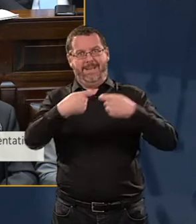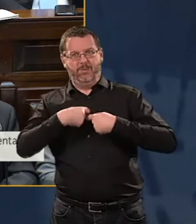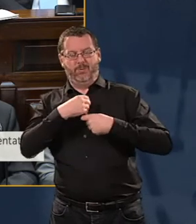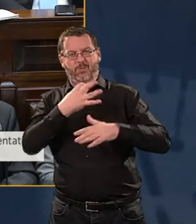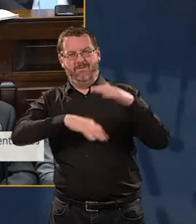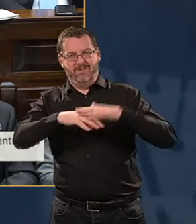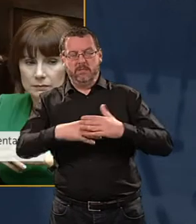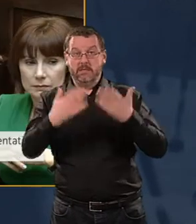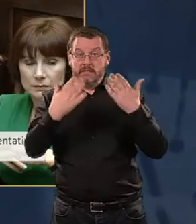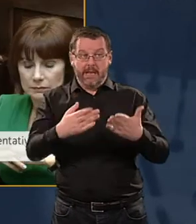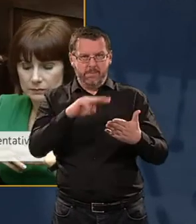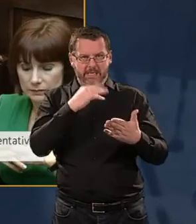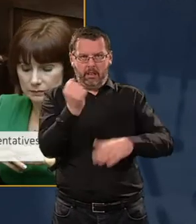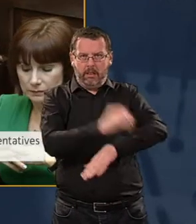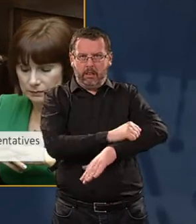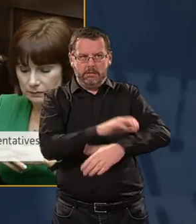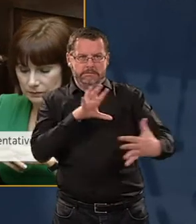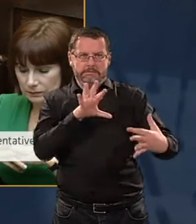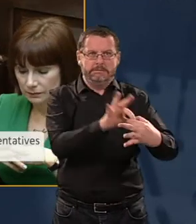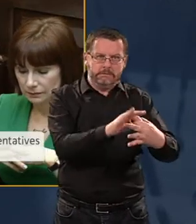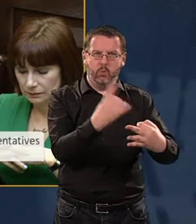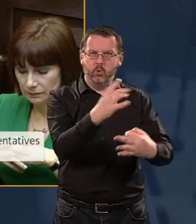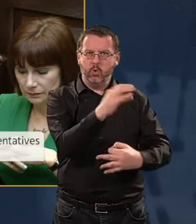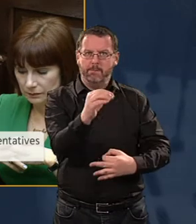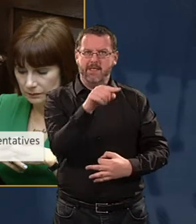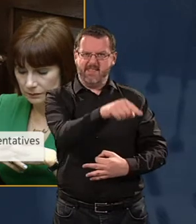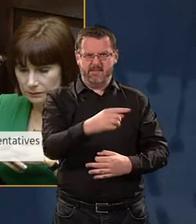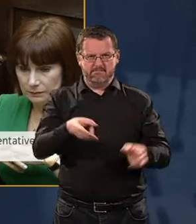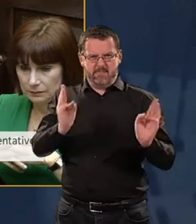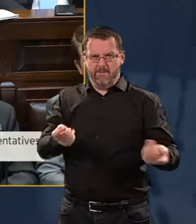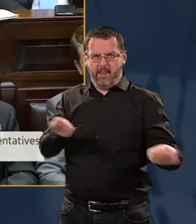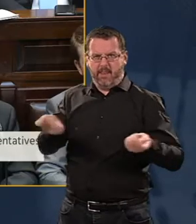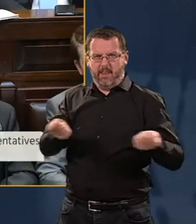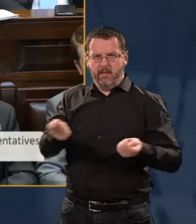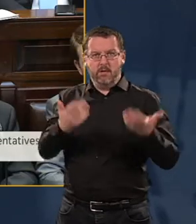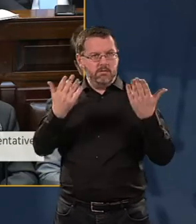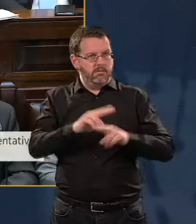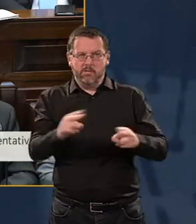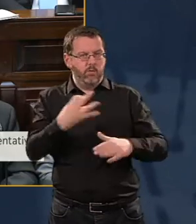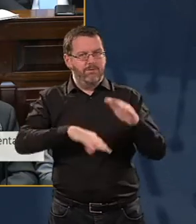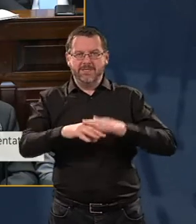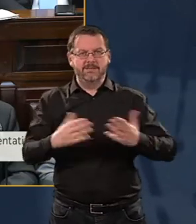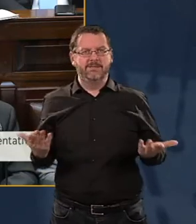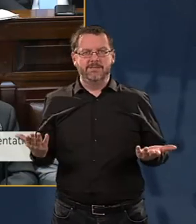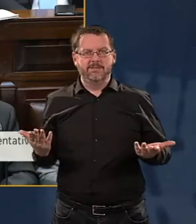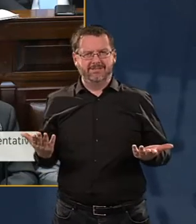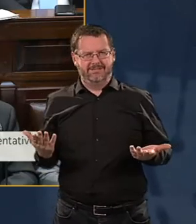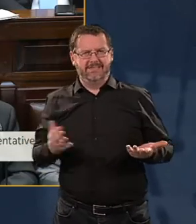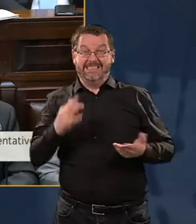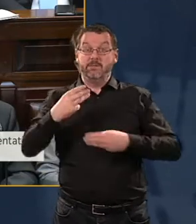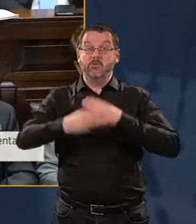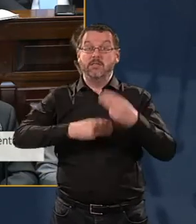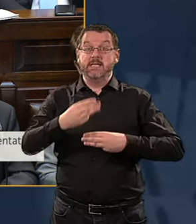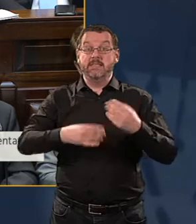tied, as I say, to one bidder. They have the bargaining Taoiseach now, not the state. So if this if this process fails